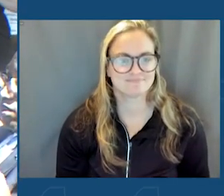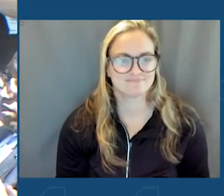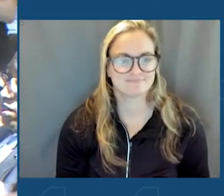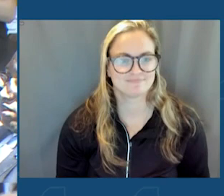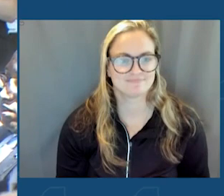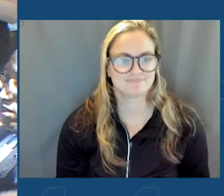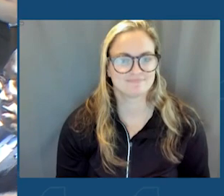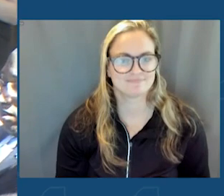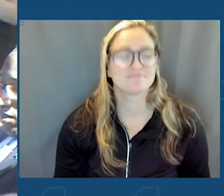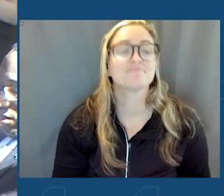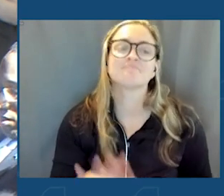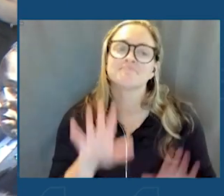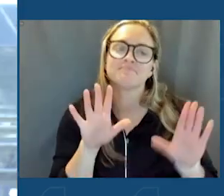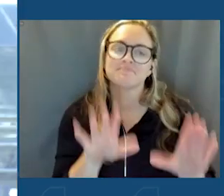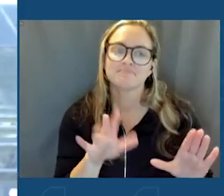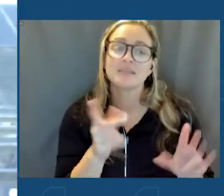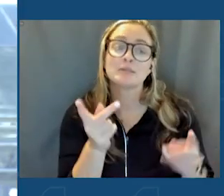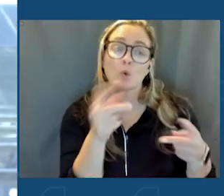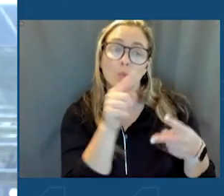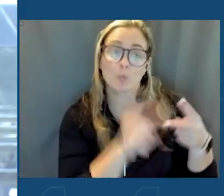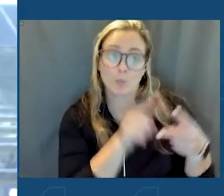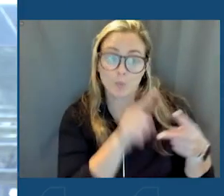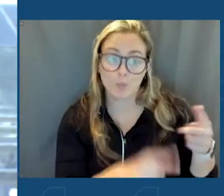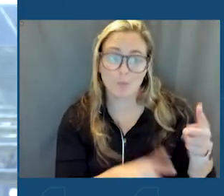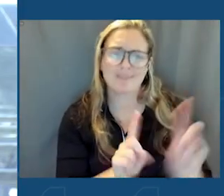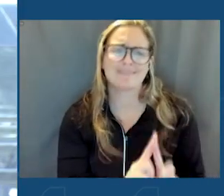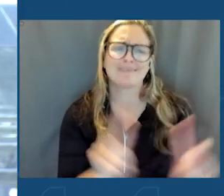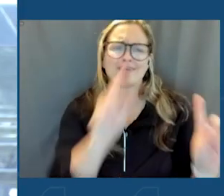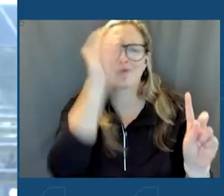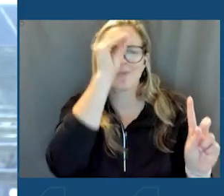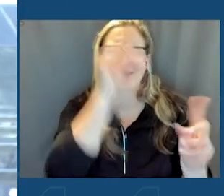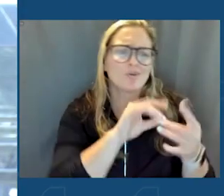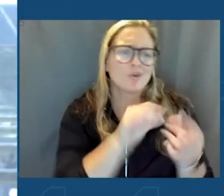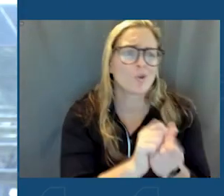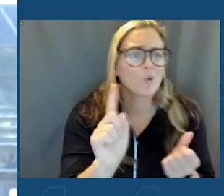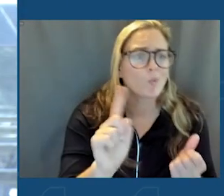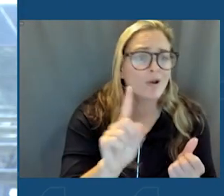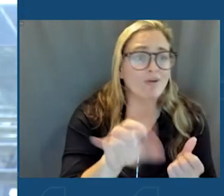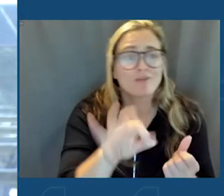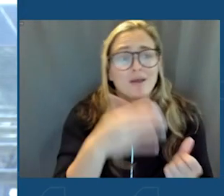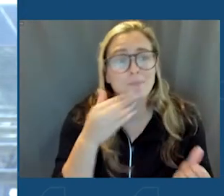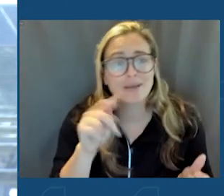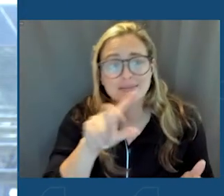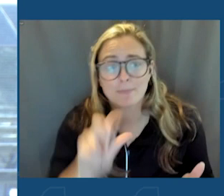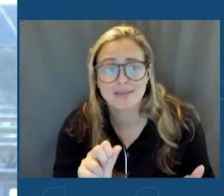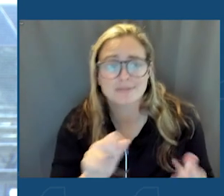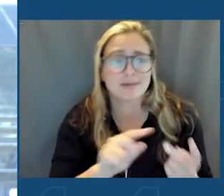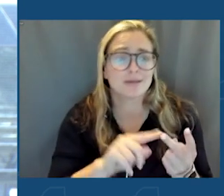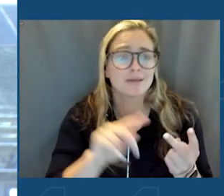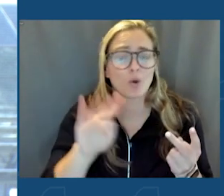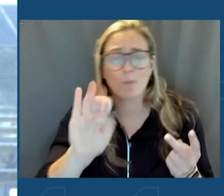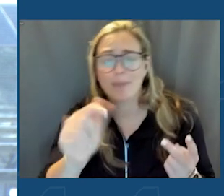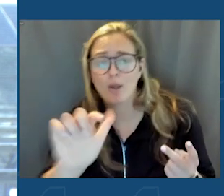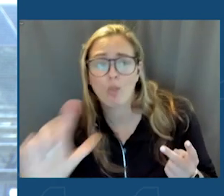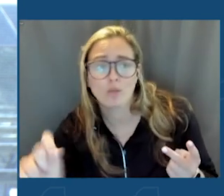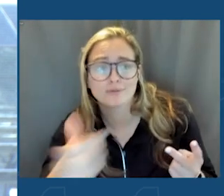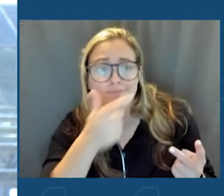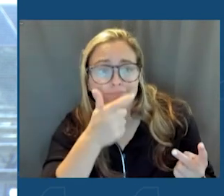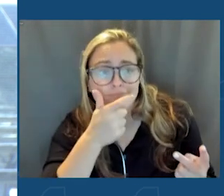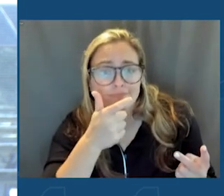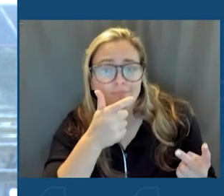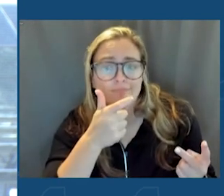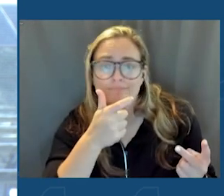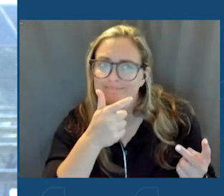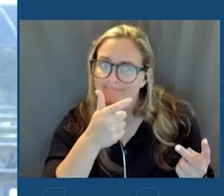Now, while these two may have very different opinions about where to find the best pizza or bagels in the region, they are in lockstep